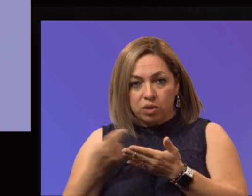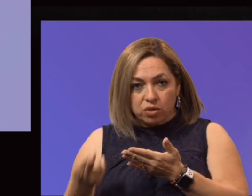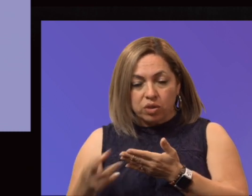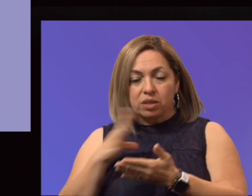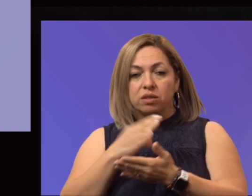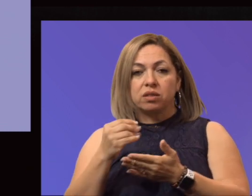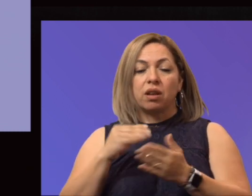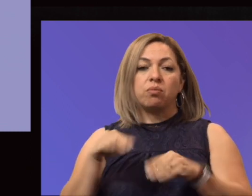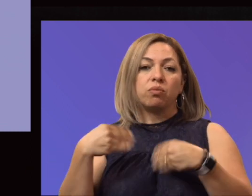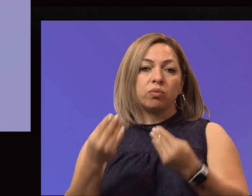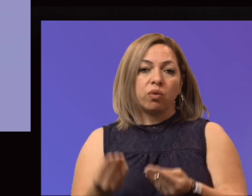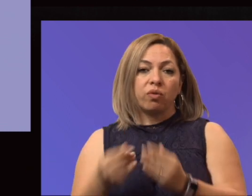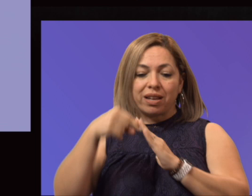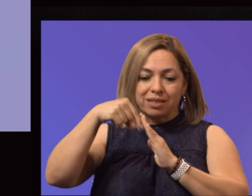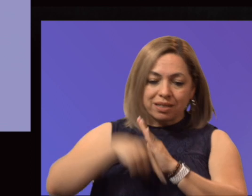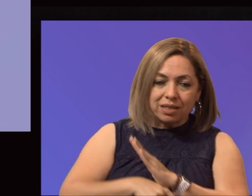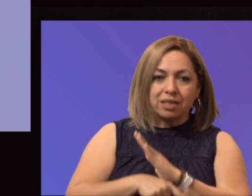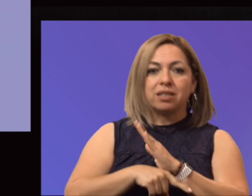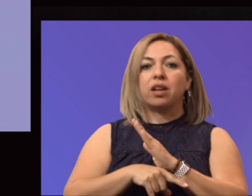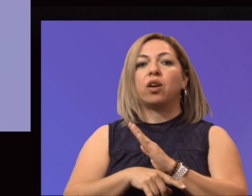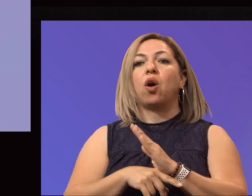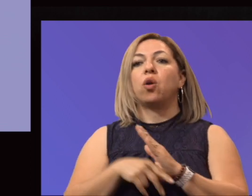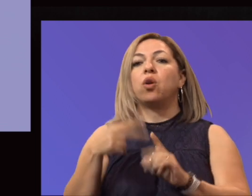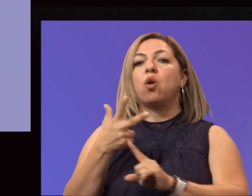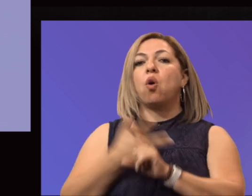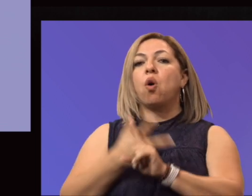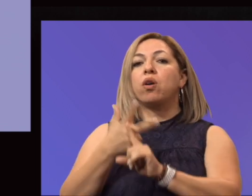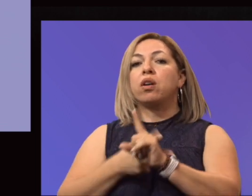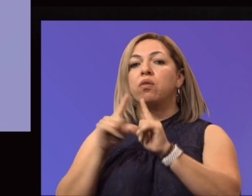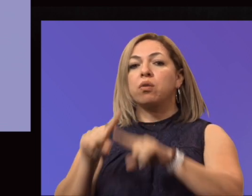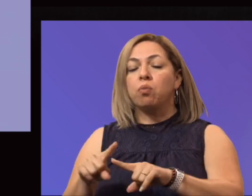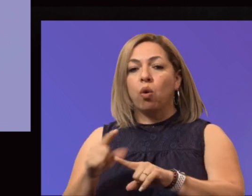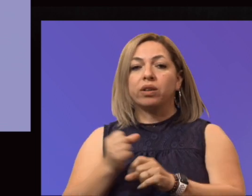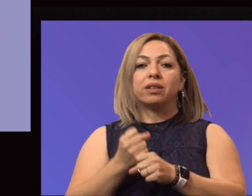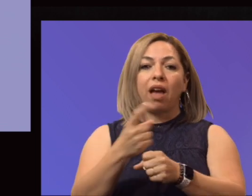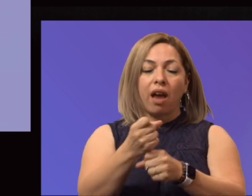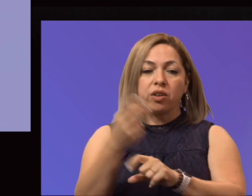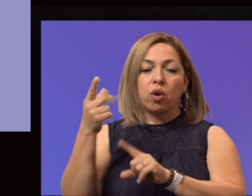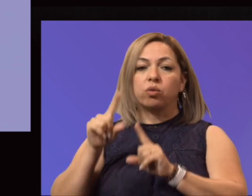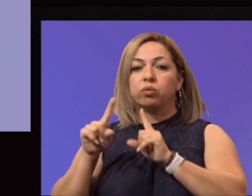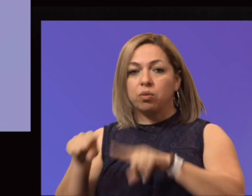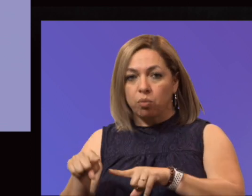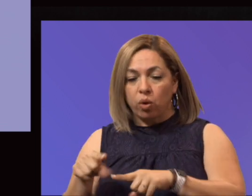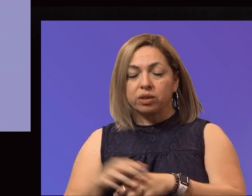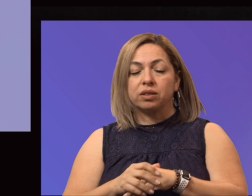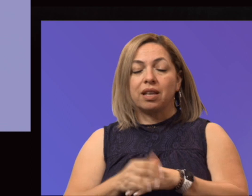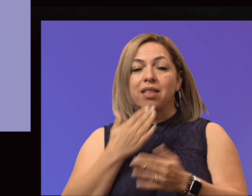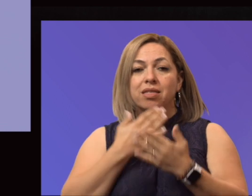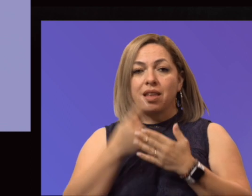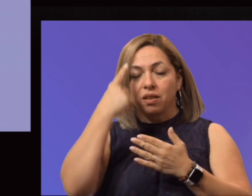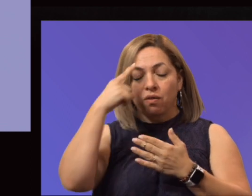detailed quarterly report as well as annual reporting. So special thanks to grant management, financial aid,